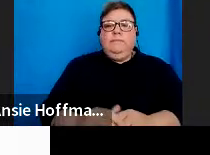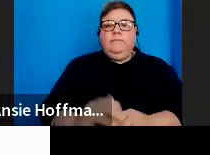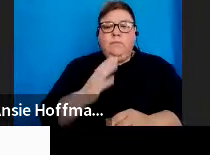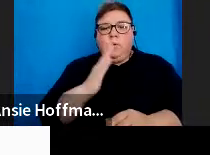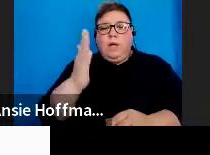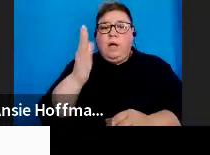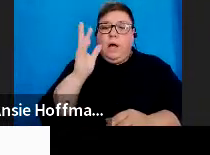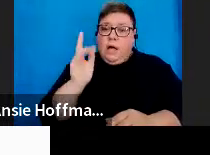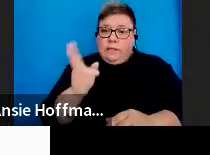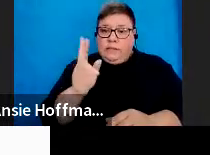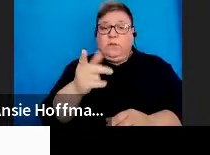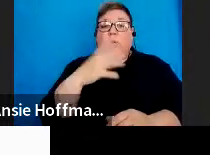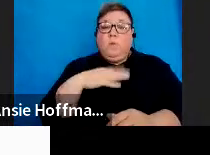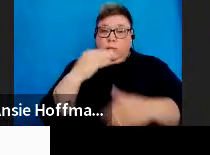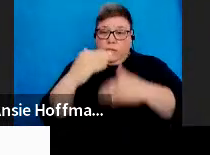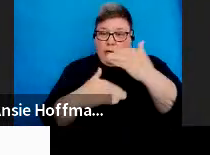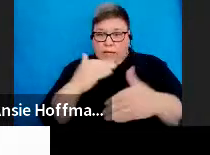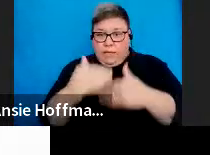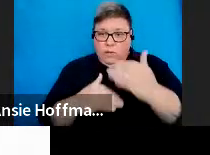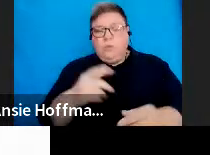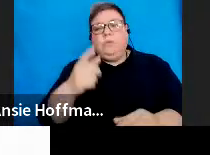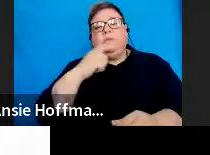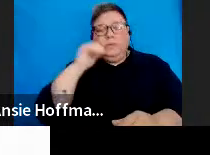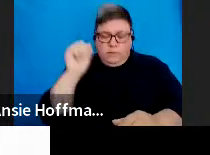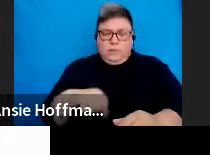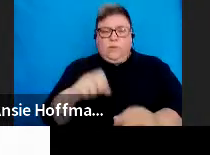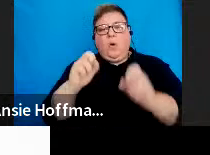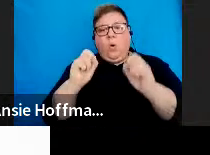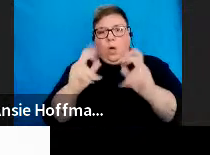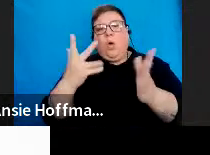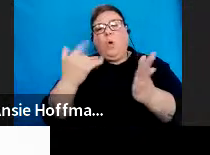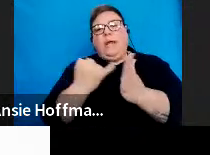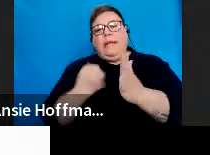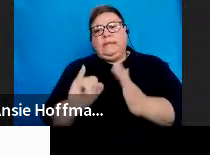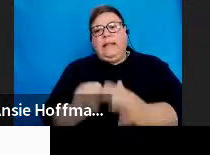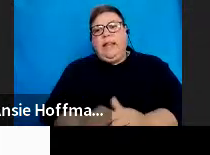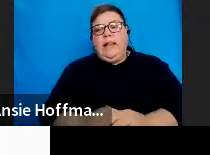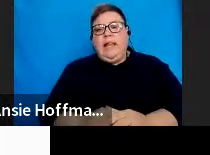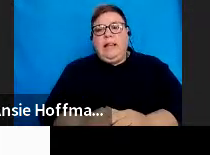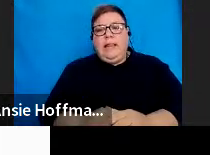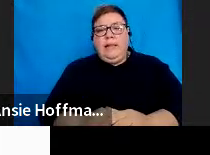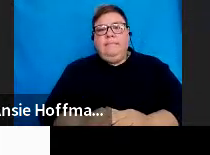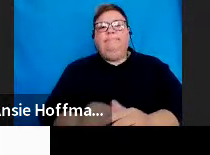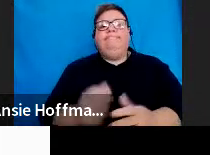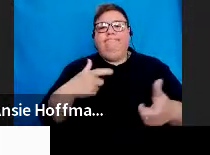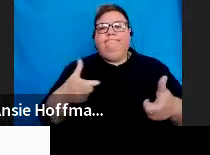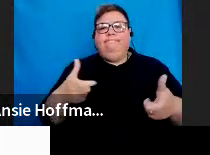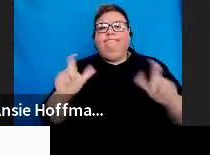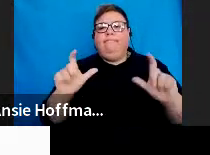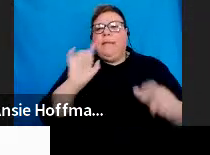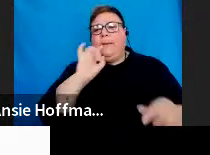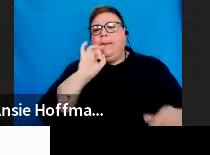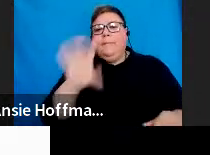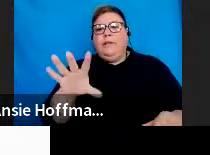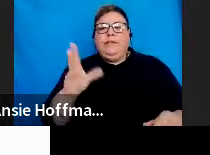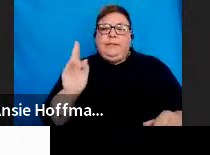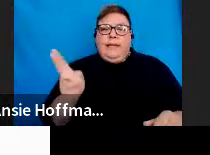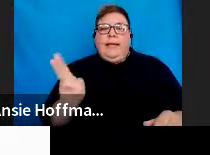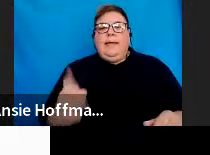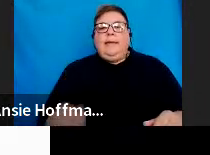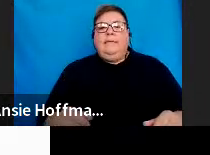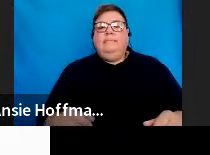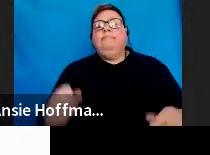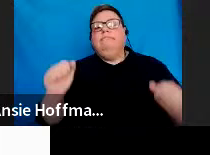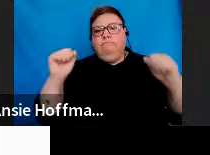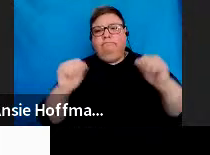you sure you want to continue? You're going to say okay or cancel. A confirmation message will be displayed after the user has been successfully